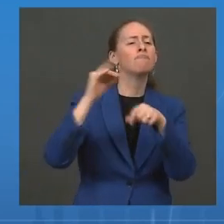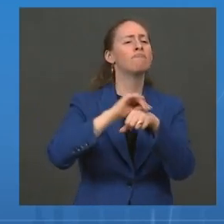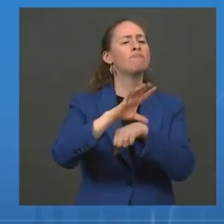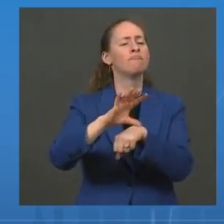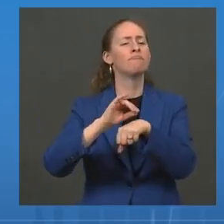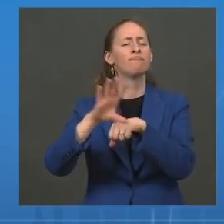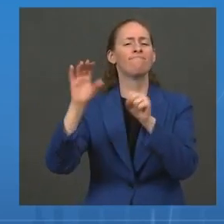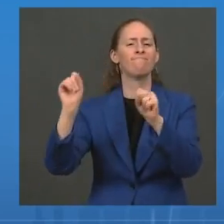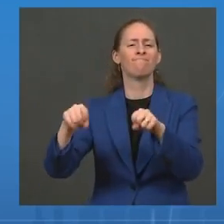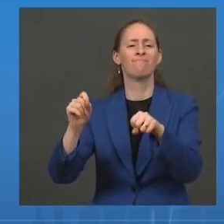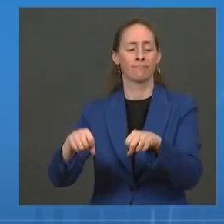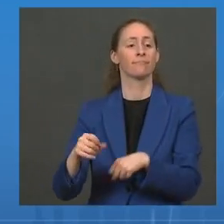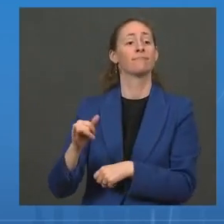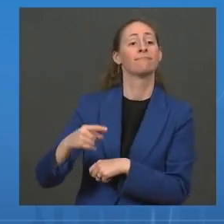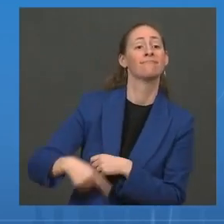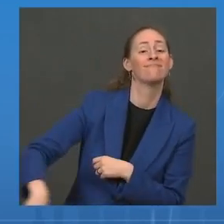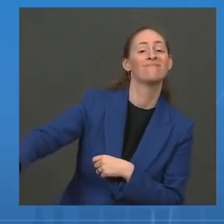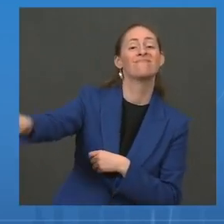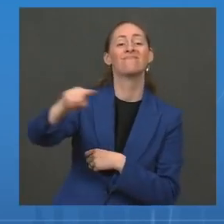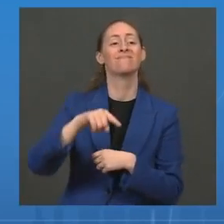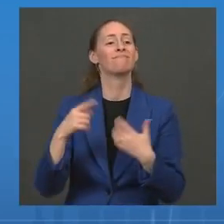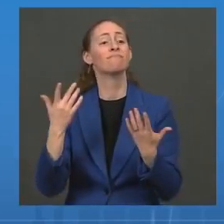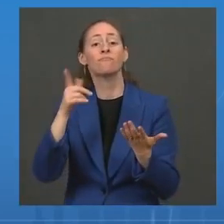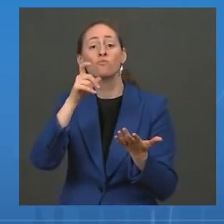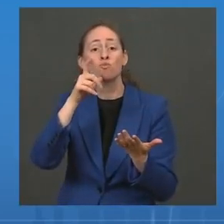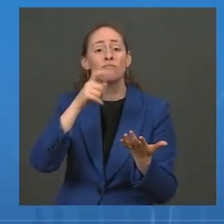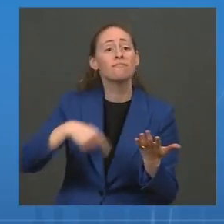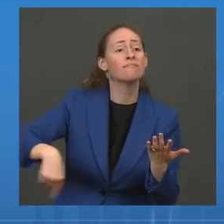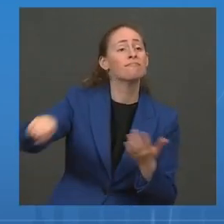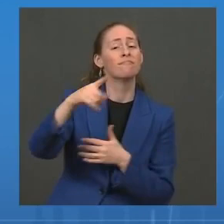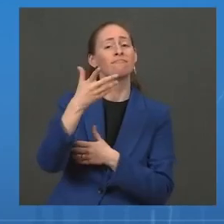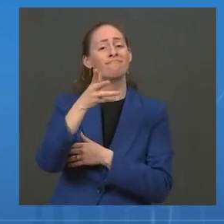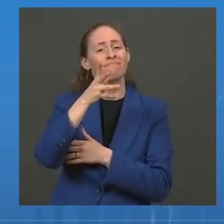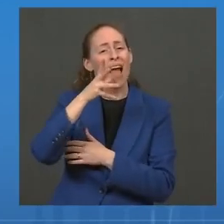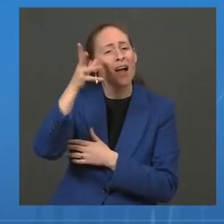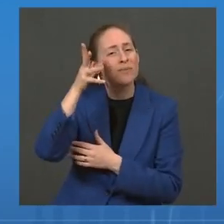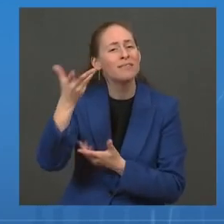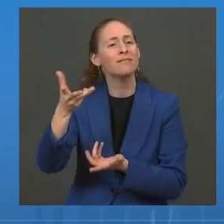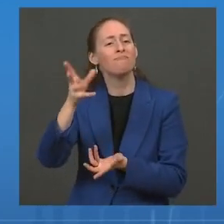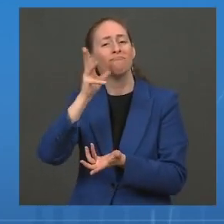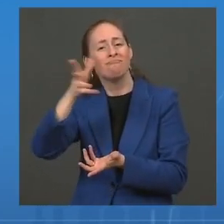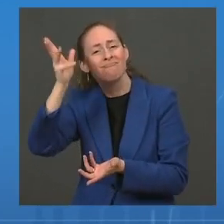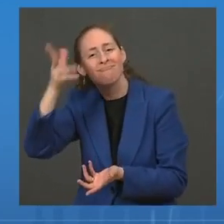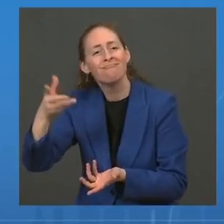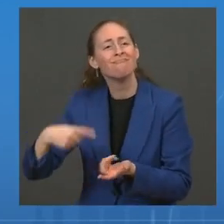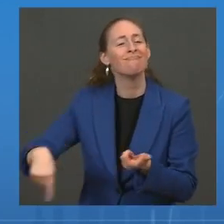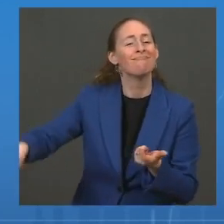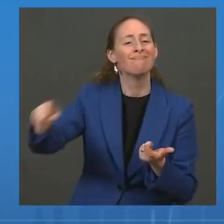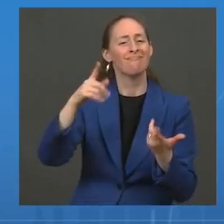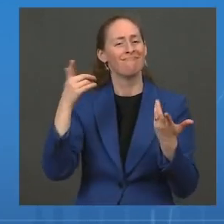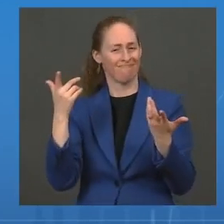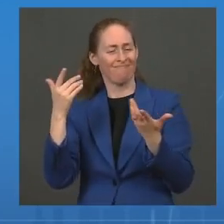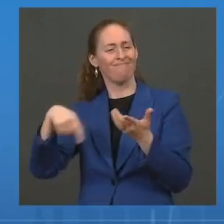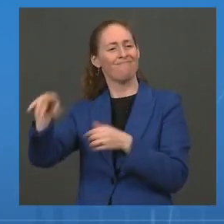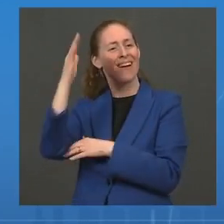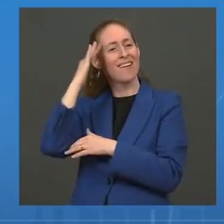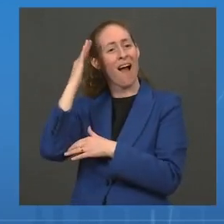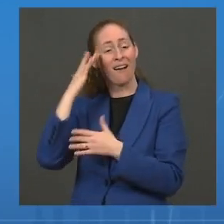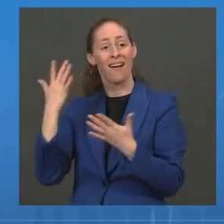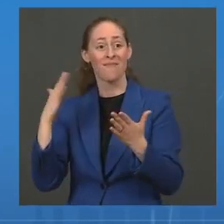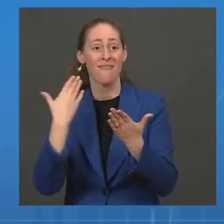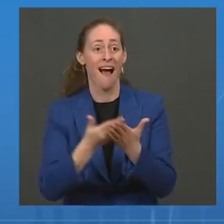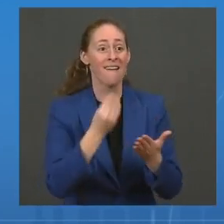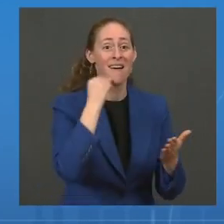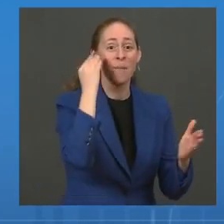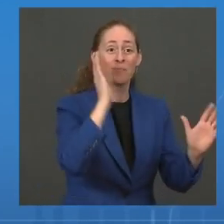and grandparents who, after their vote, powerfully shared their personal excitement to vaccinate their own